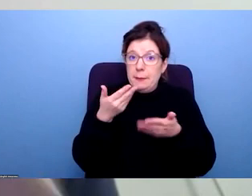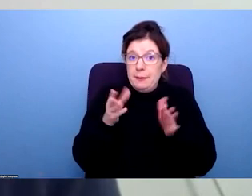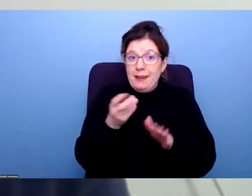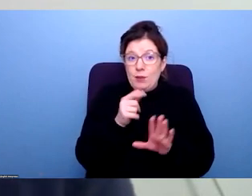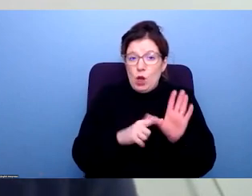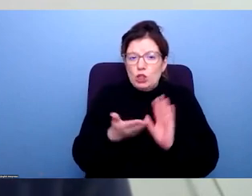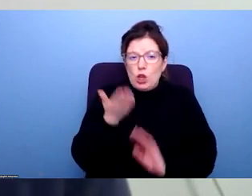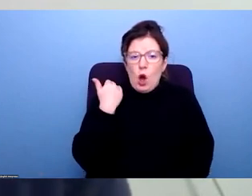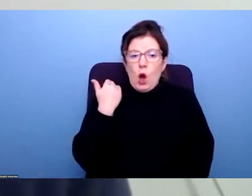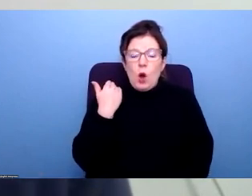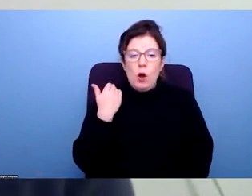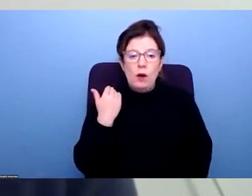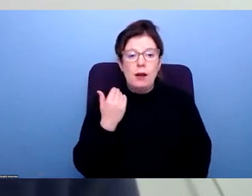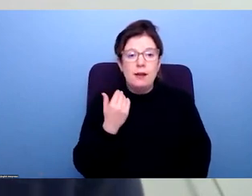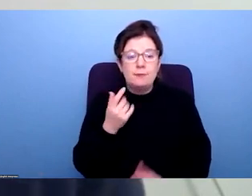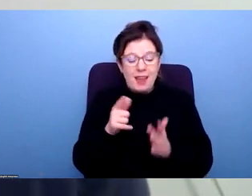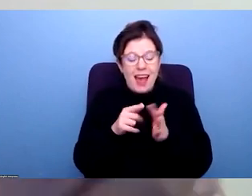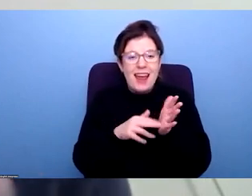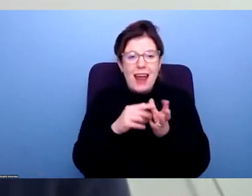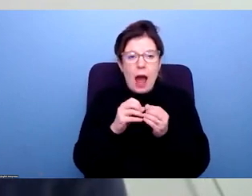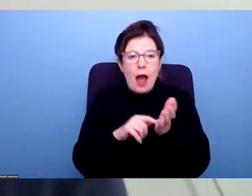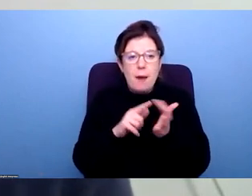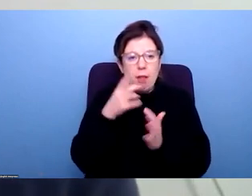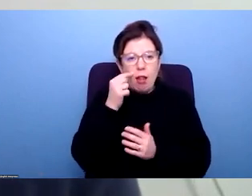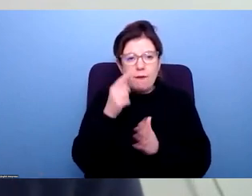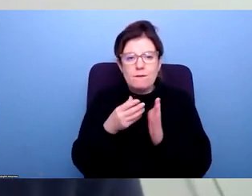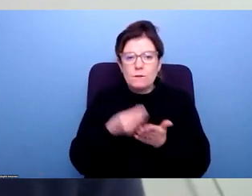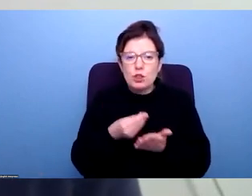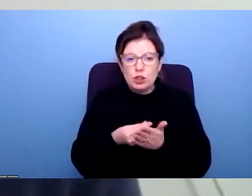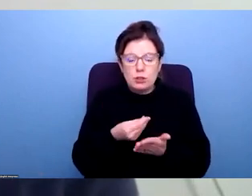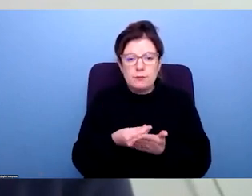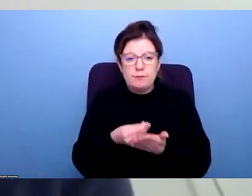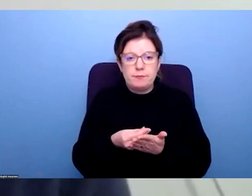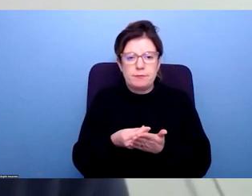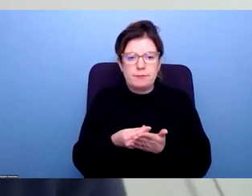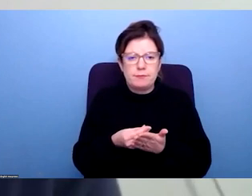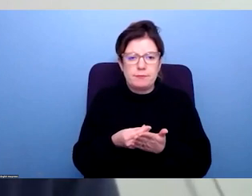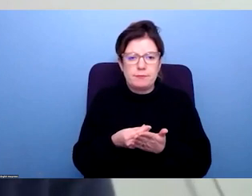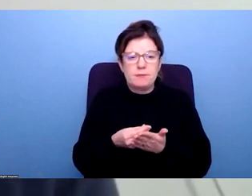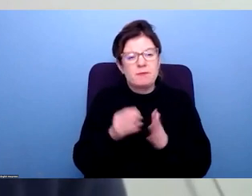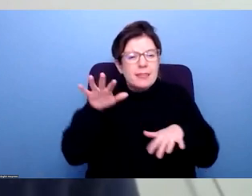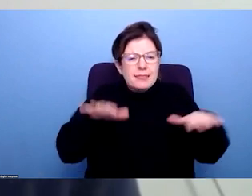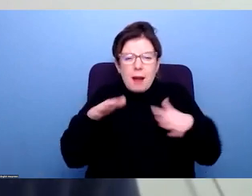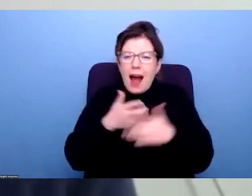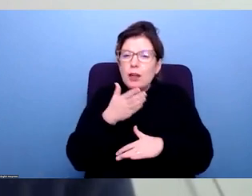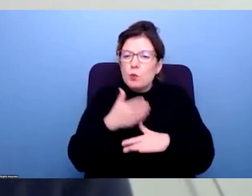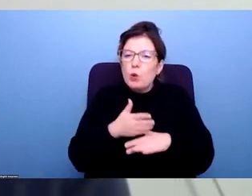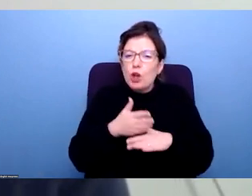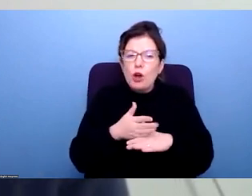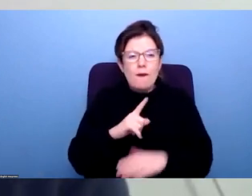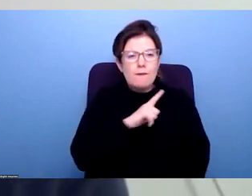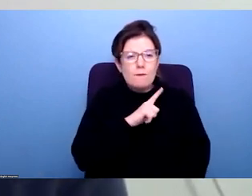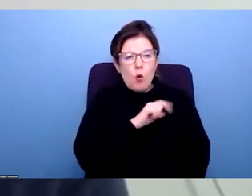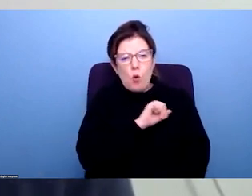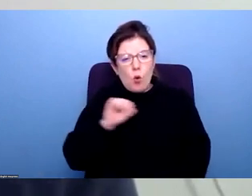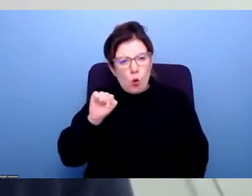Disability Rights UK ran the Enable Fund, which was specifically a, it was almost like an access to work, but it was if you were trying to